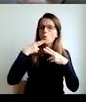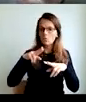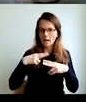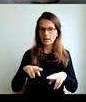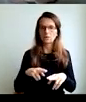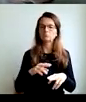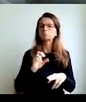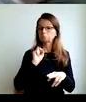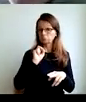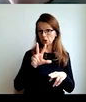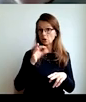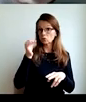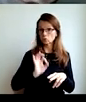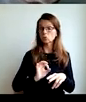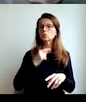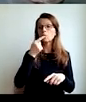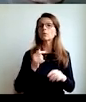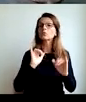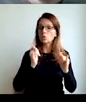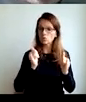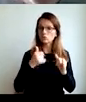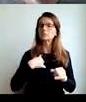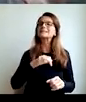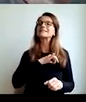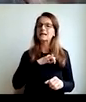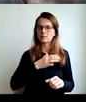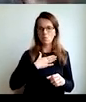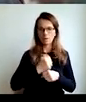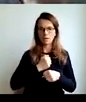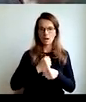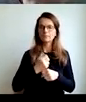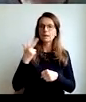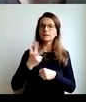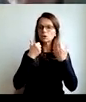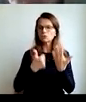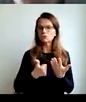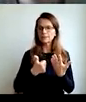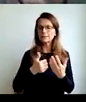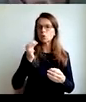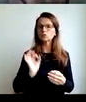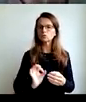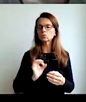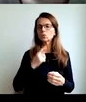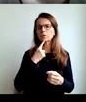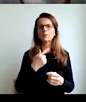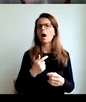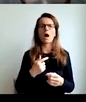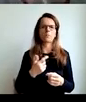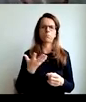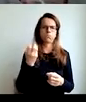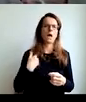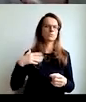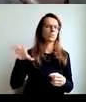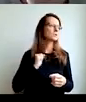work? Yes, 13% of people are interested in the work they are doing. 63